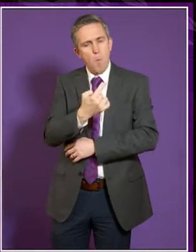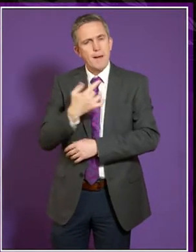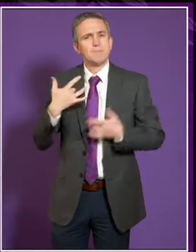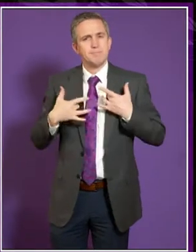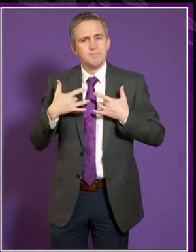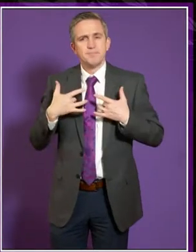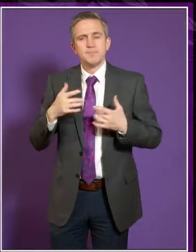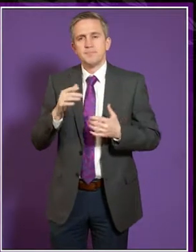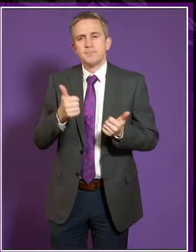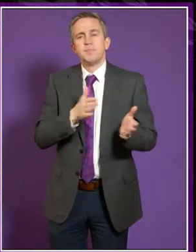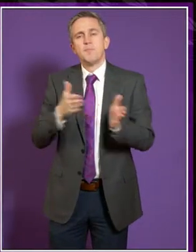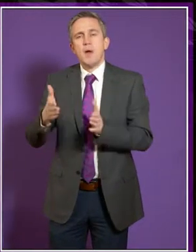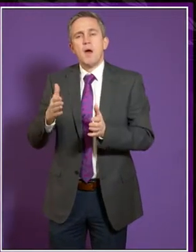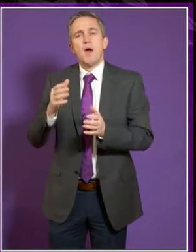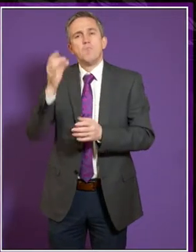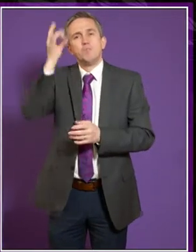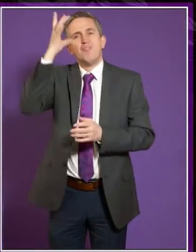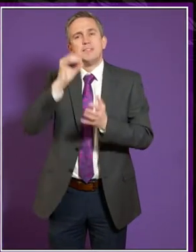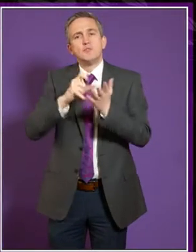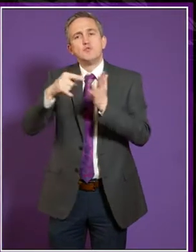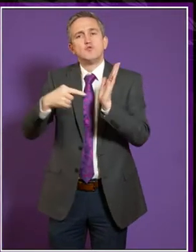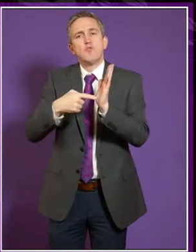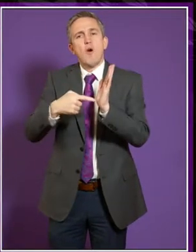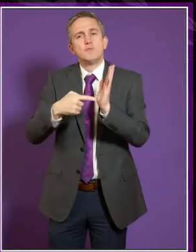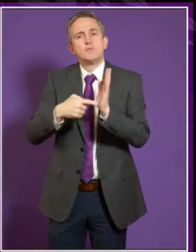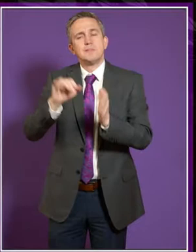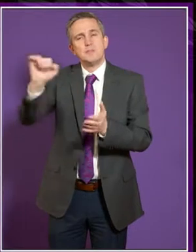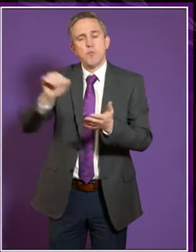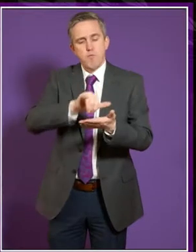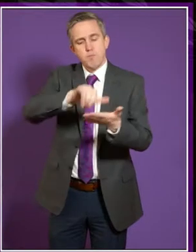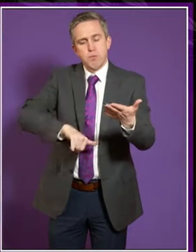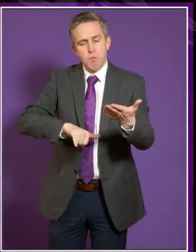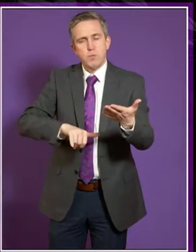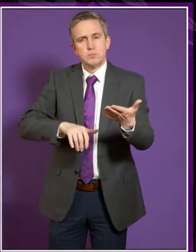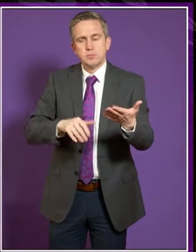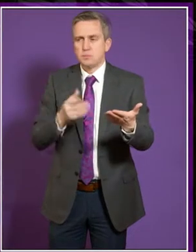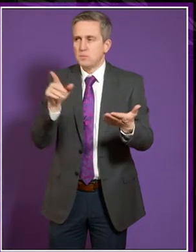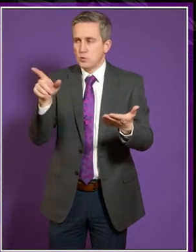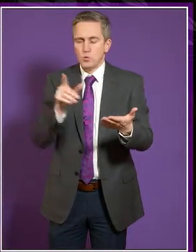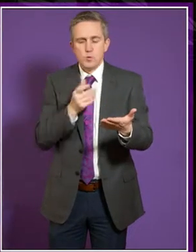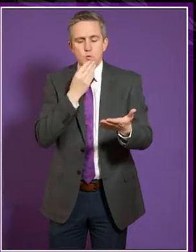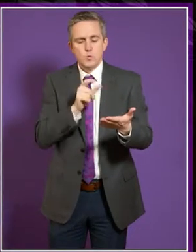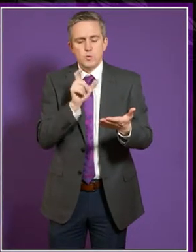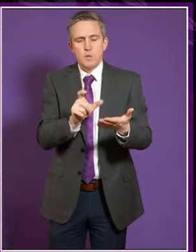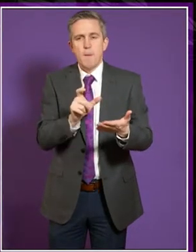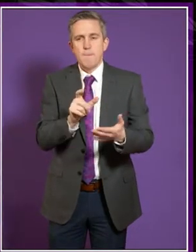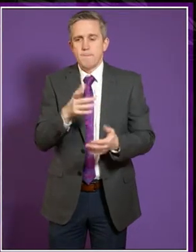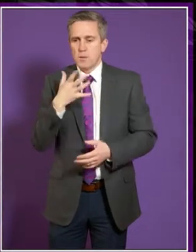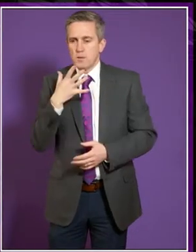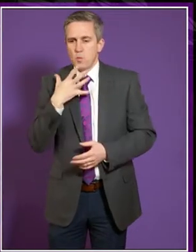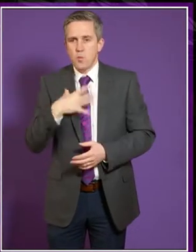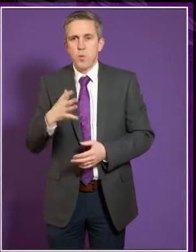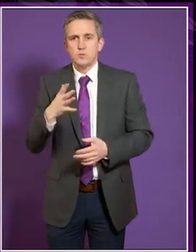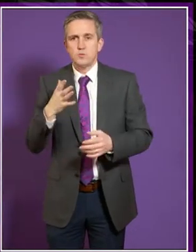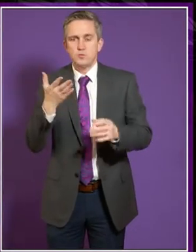Professor Scott, in your written submission, you used the phrase that you want to highlight the risk that focusing